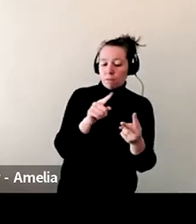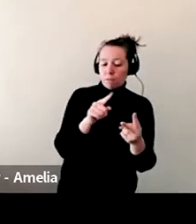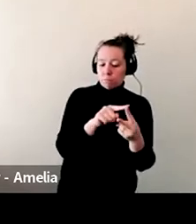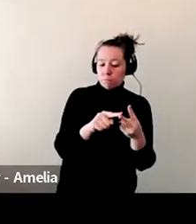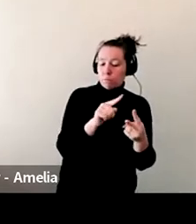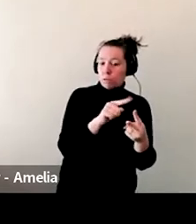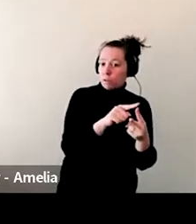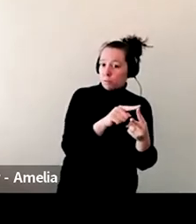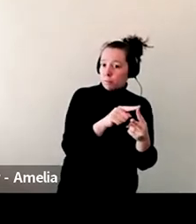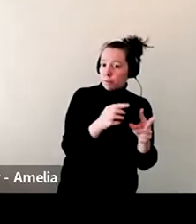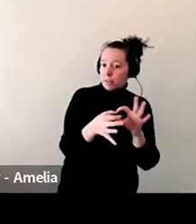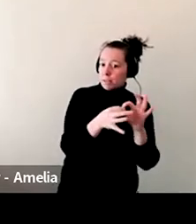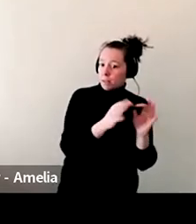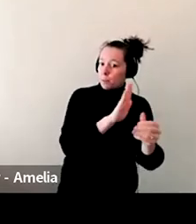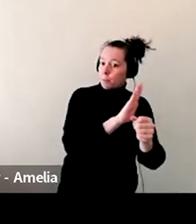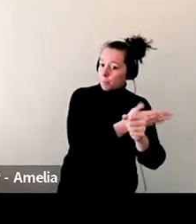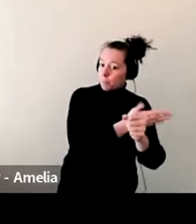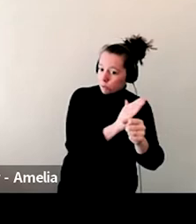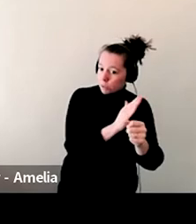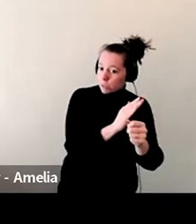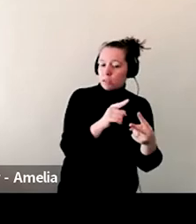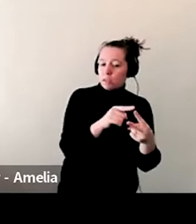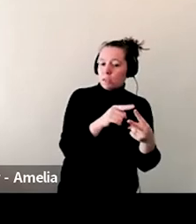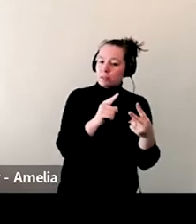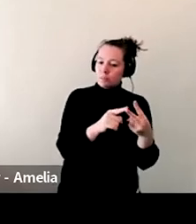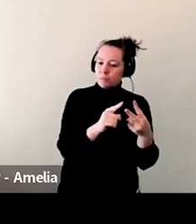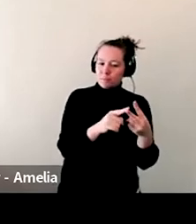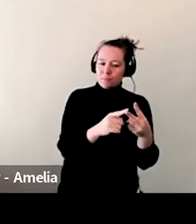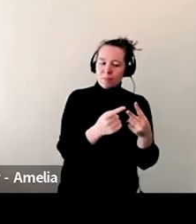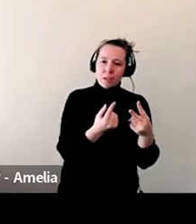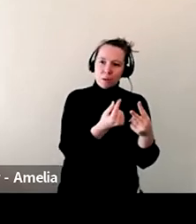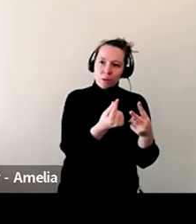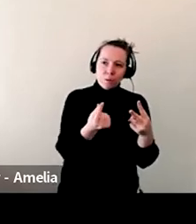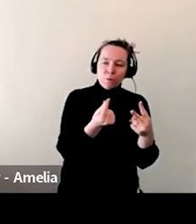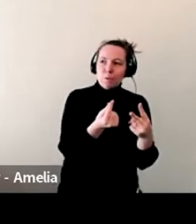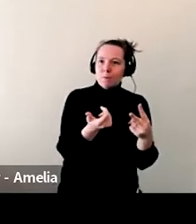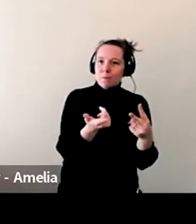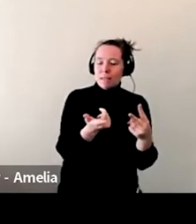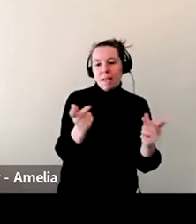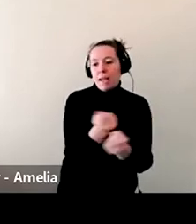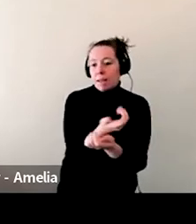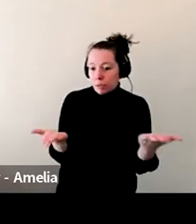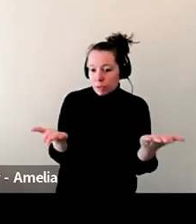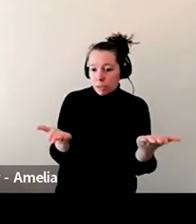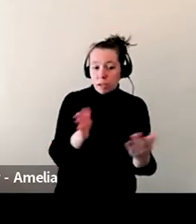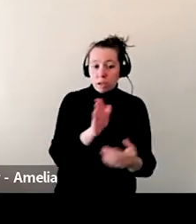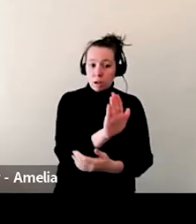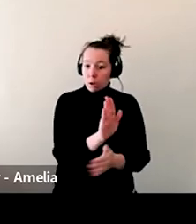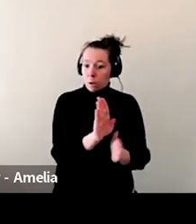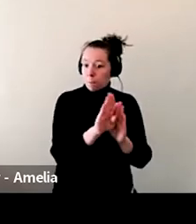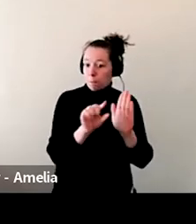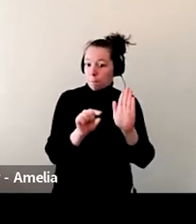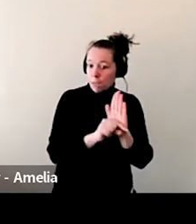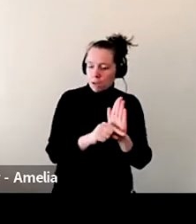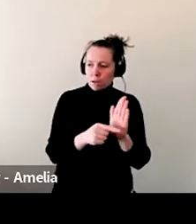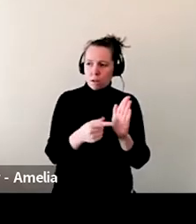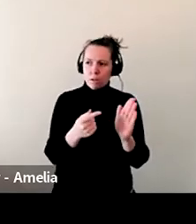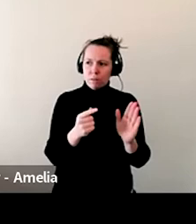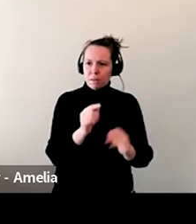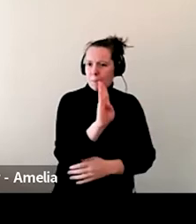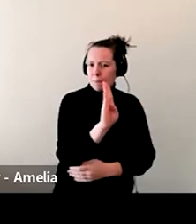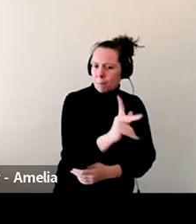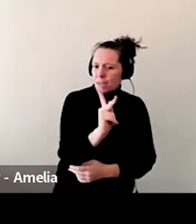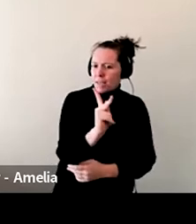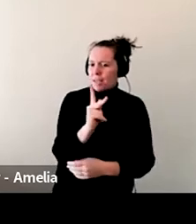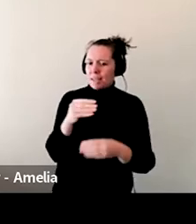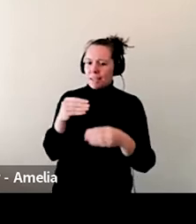and one who, um, sort of does everything, but she comes from a retail background. She also worked at a bank. Um, and